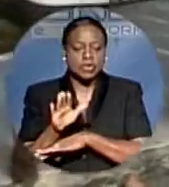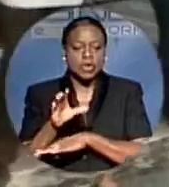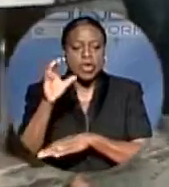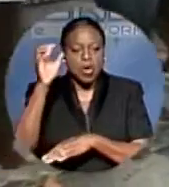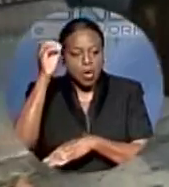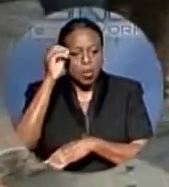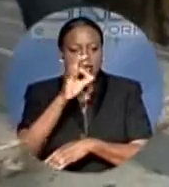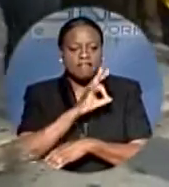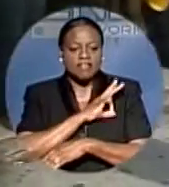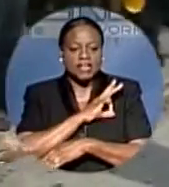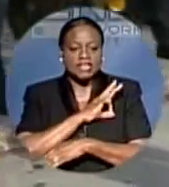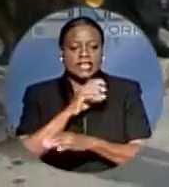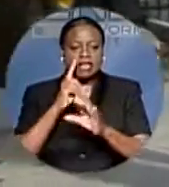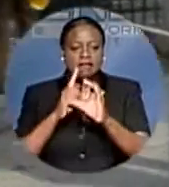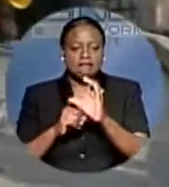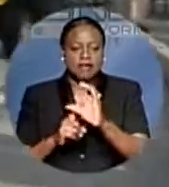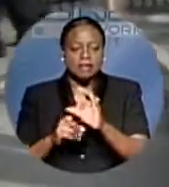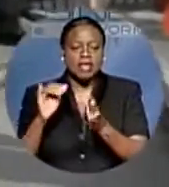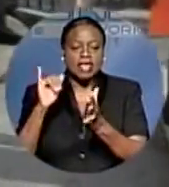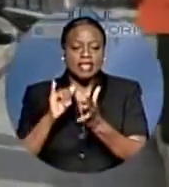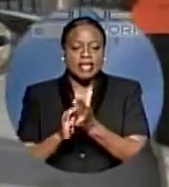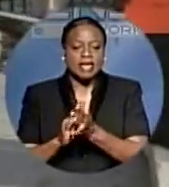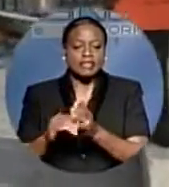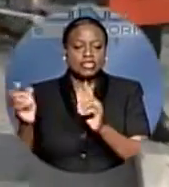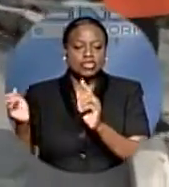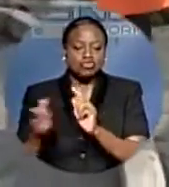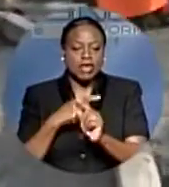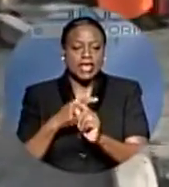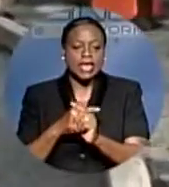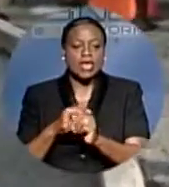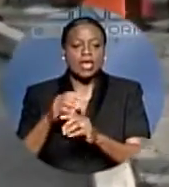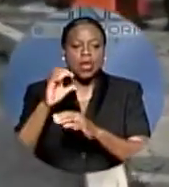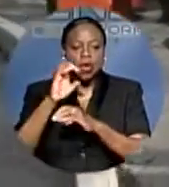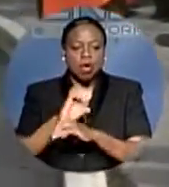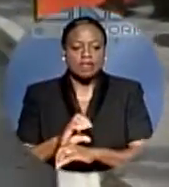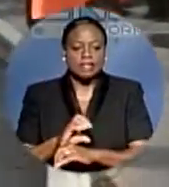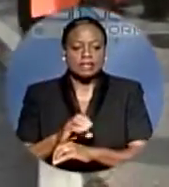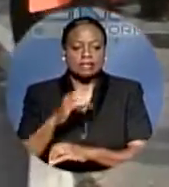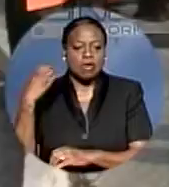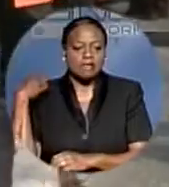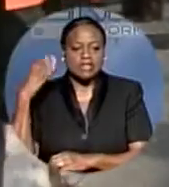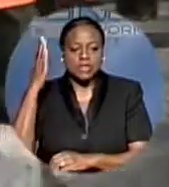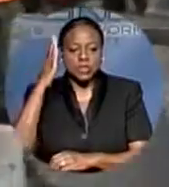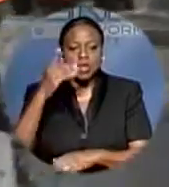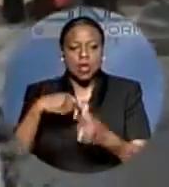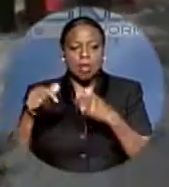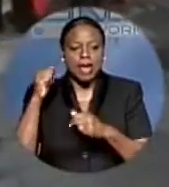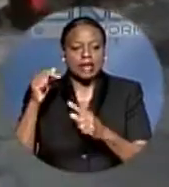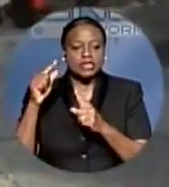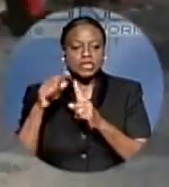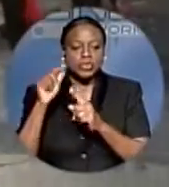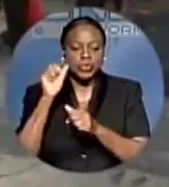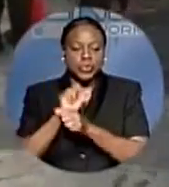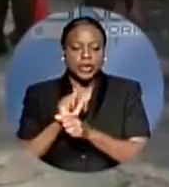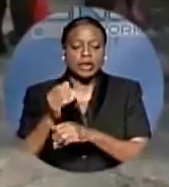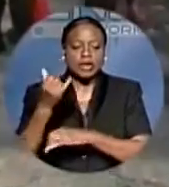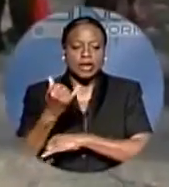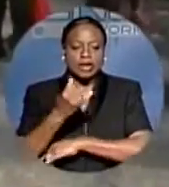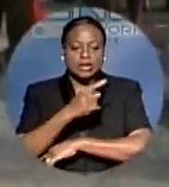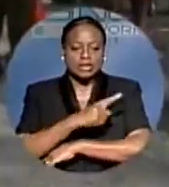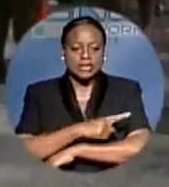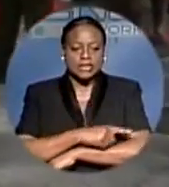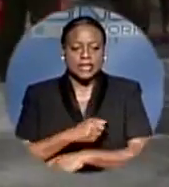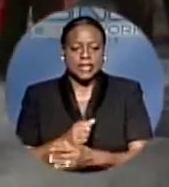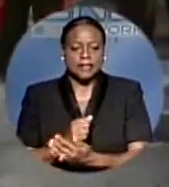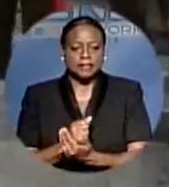Obie Ferguson, confirmed that the striking officers would return to work today. Their matter, which was referred to the Industrial Tribunal by Labor